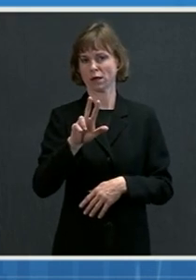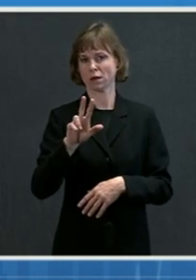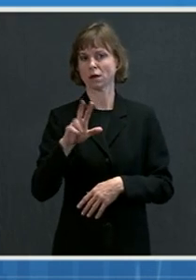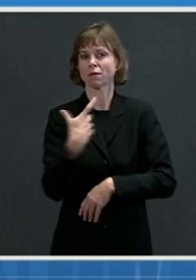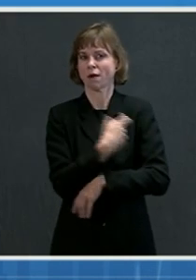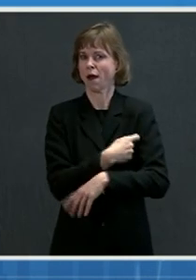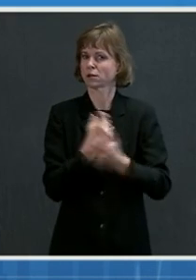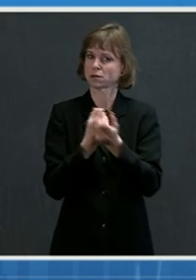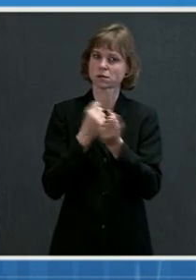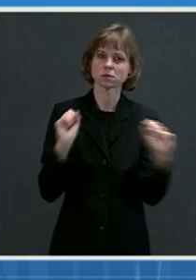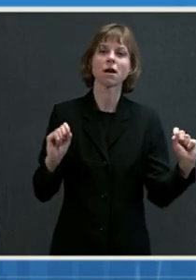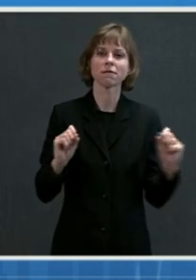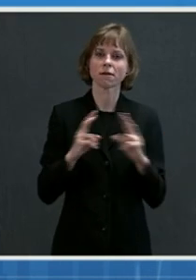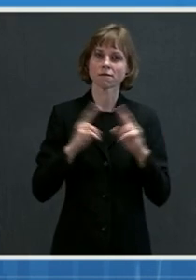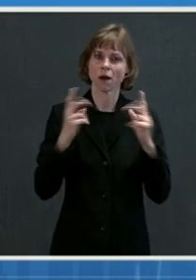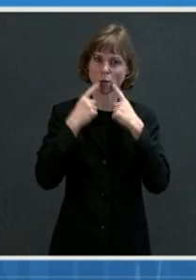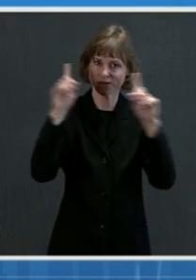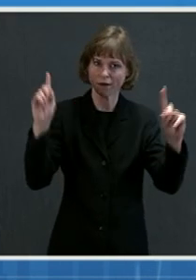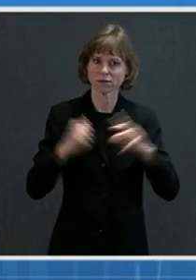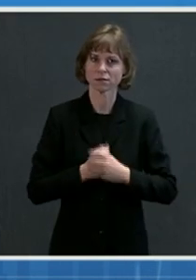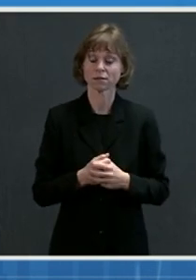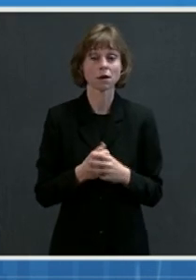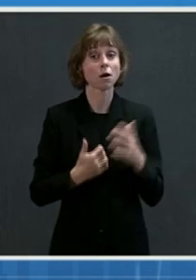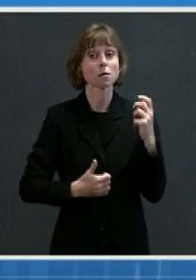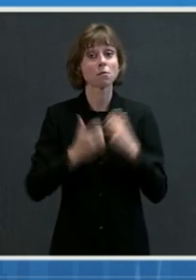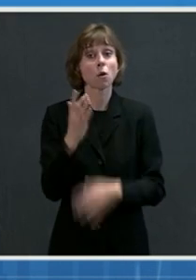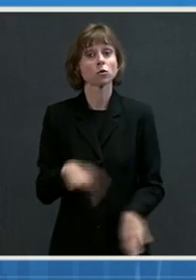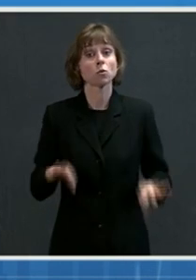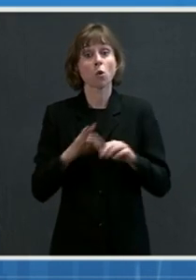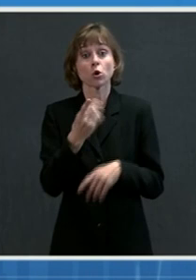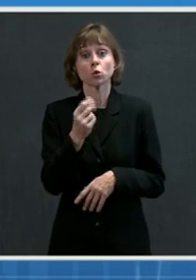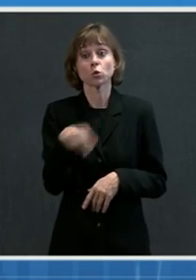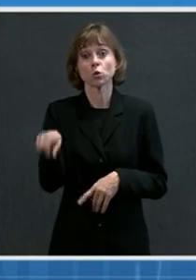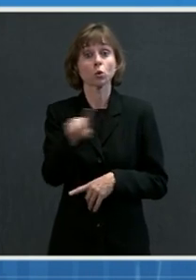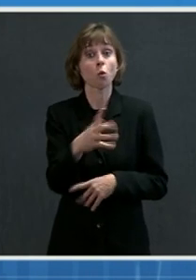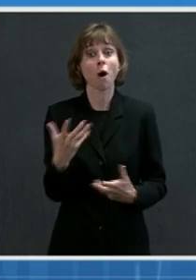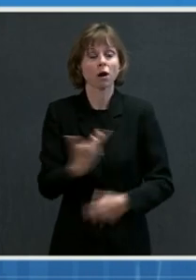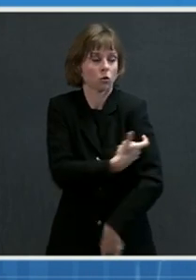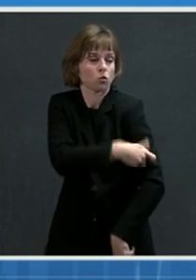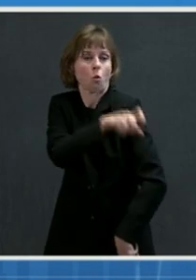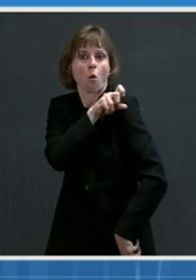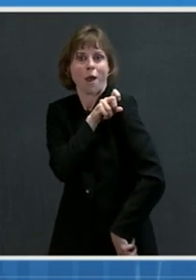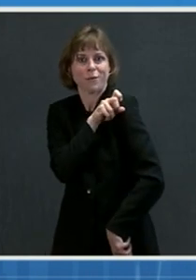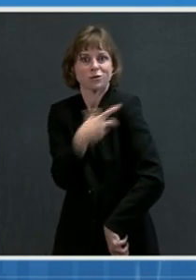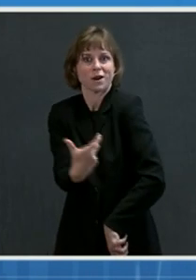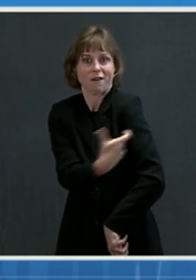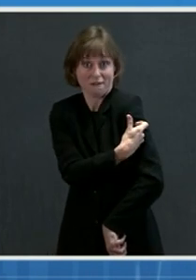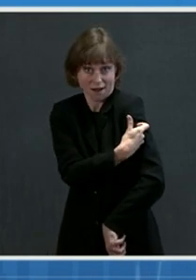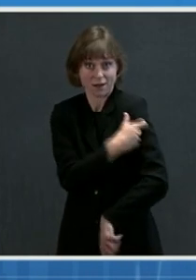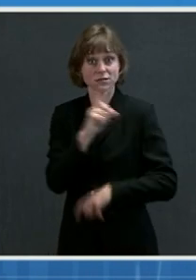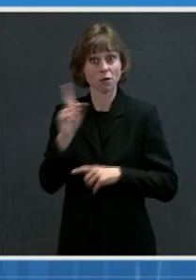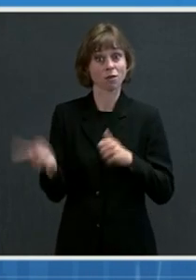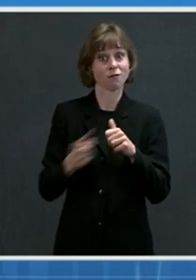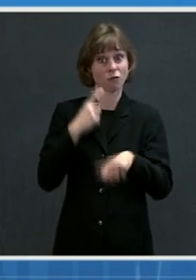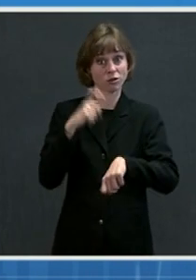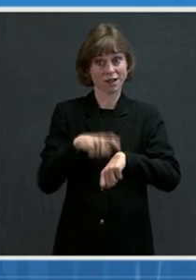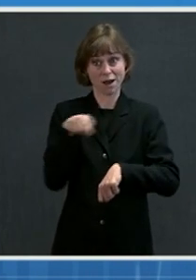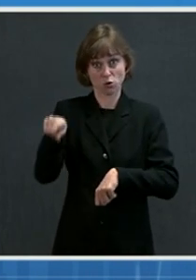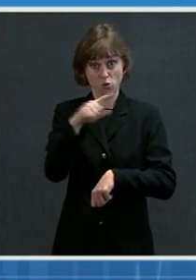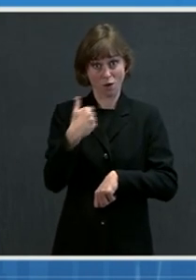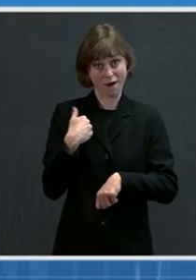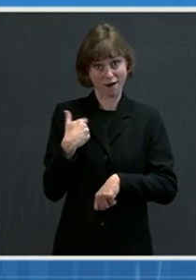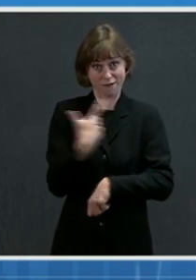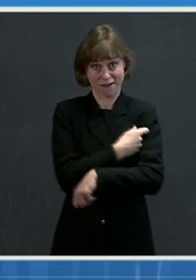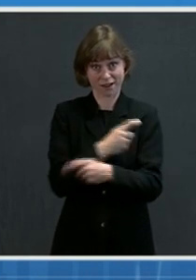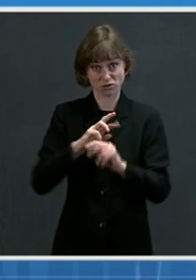effective. And the most important thing you can do is roll up your sleeve and get vaccinated with the first vaccine that is available to you.